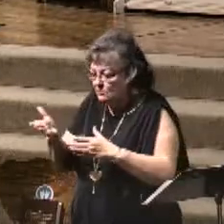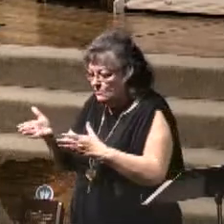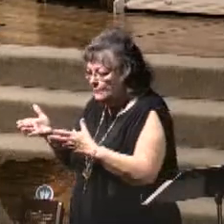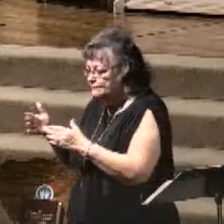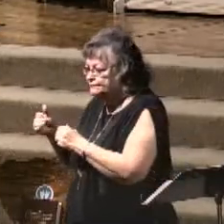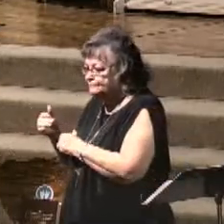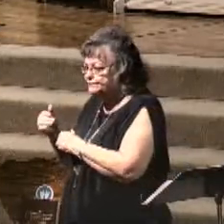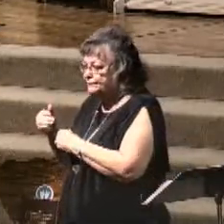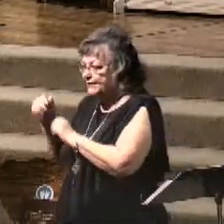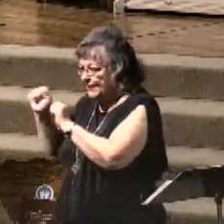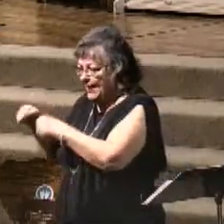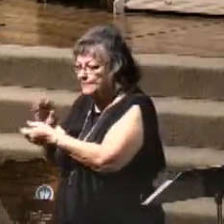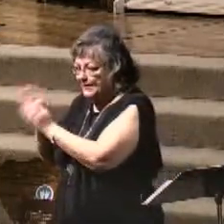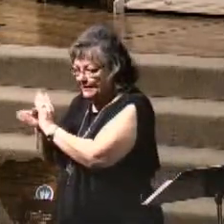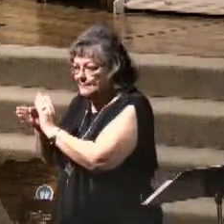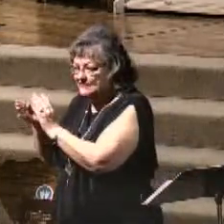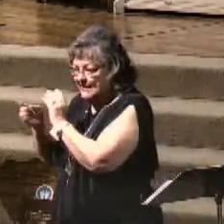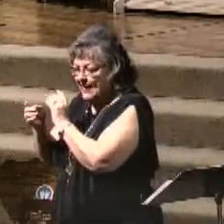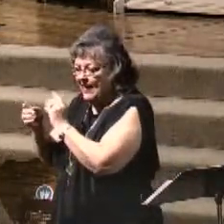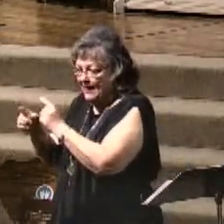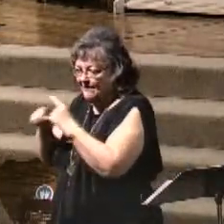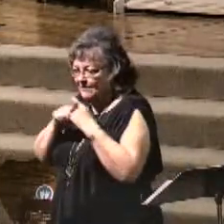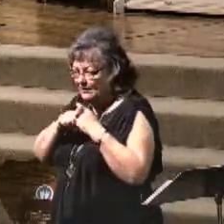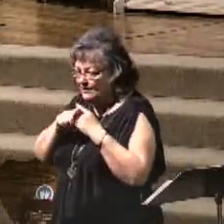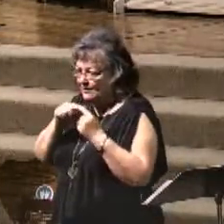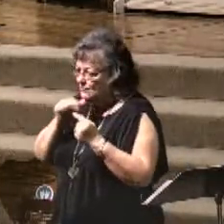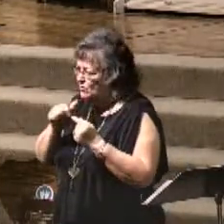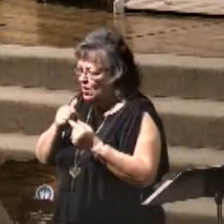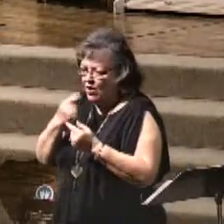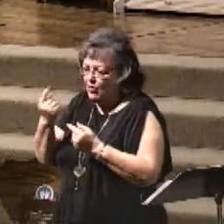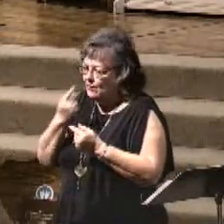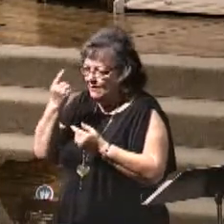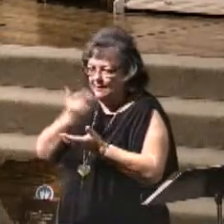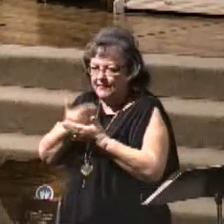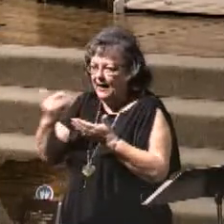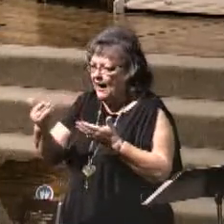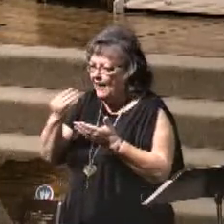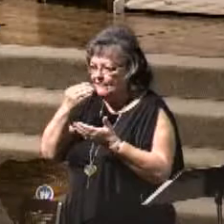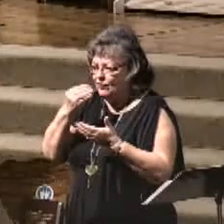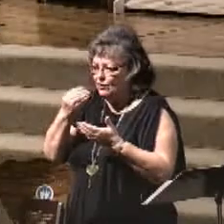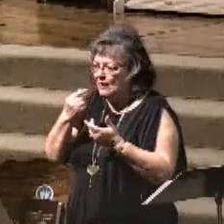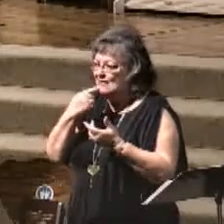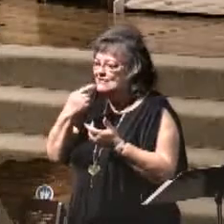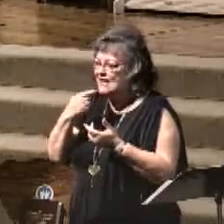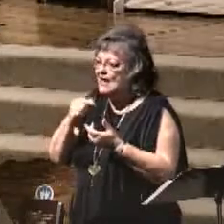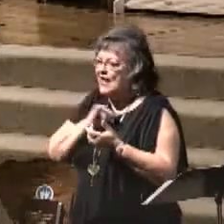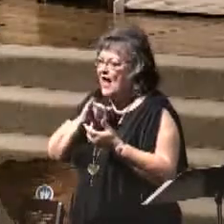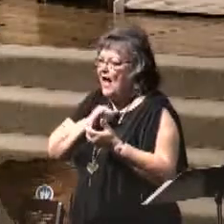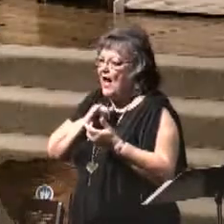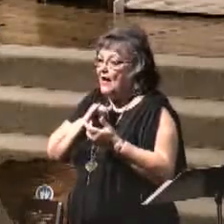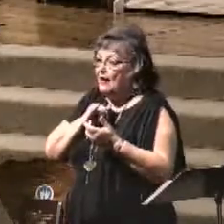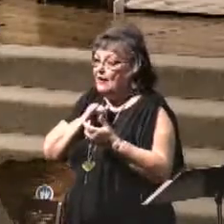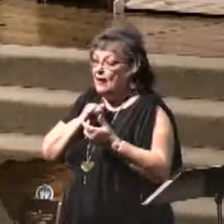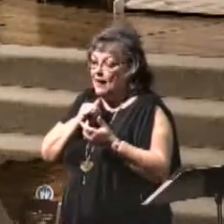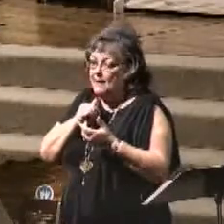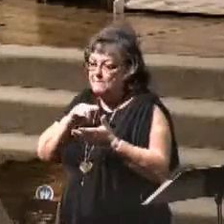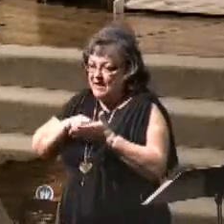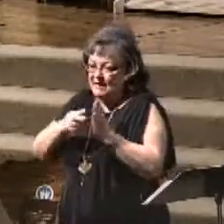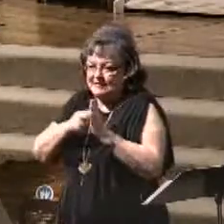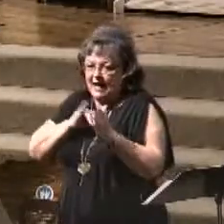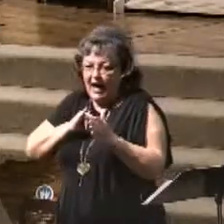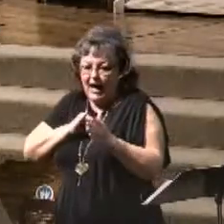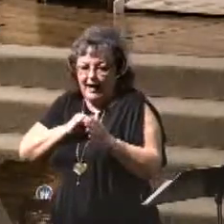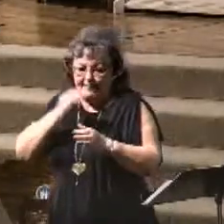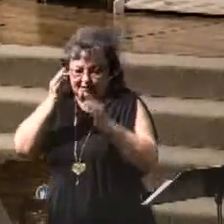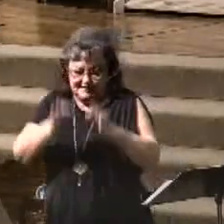beast, it's not simply just to get indoors. It's not simply to buy your groceries. It's saying, I'm on his side. I've made my